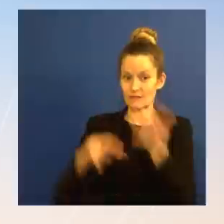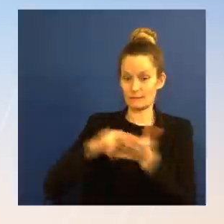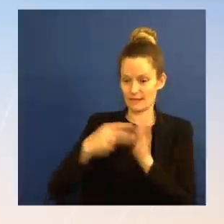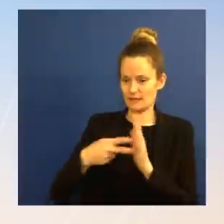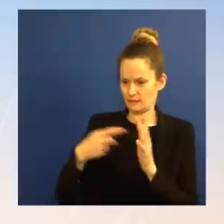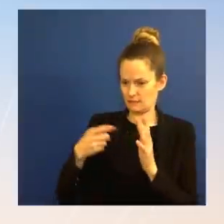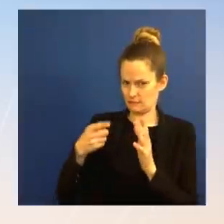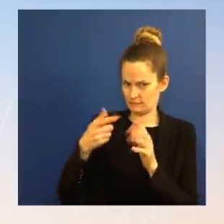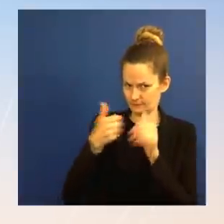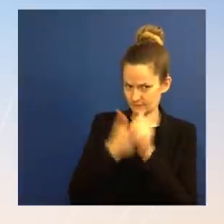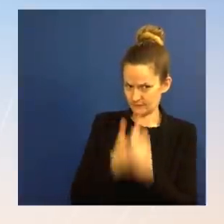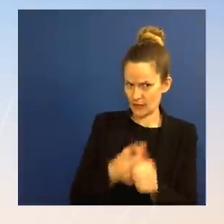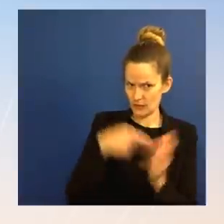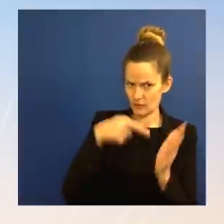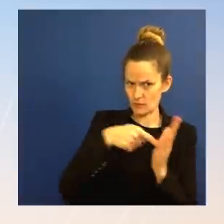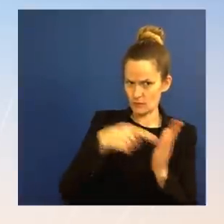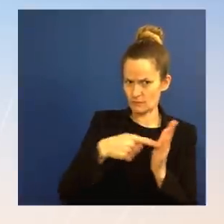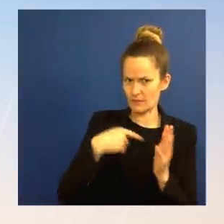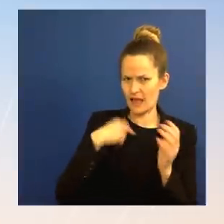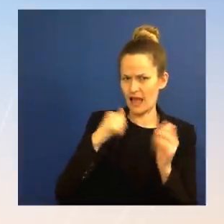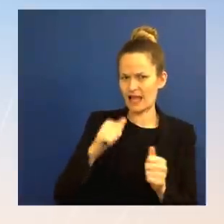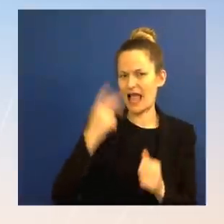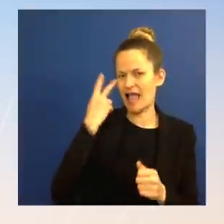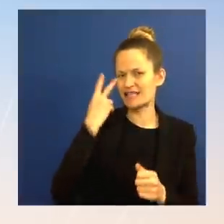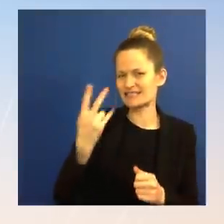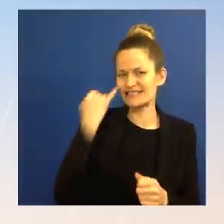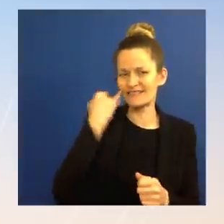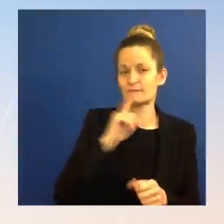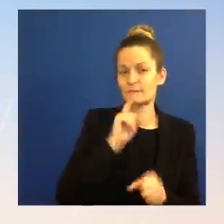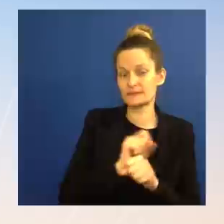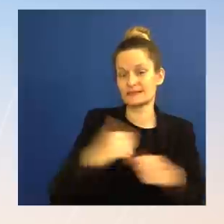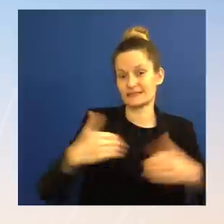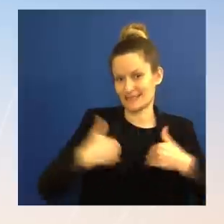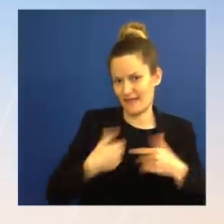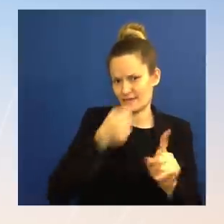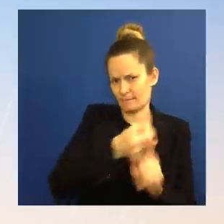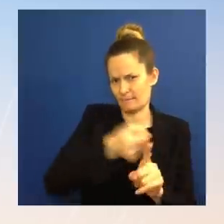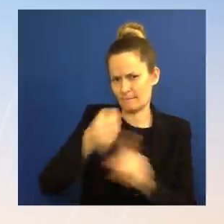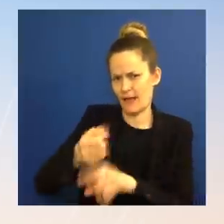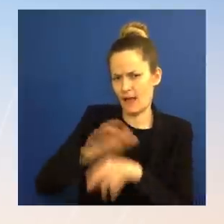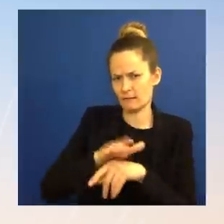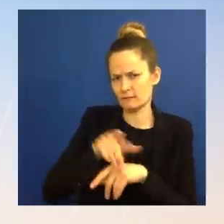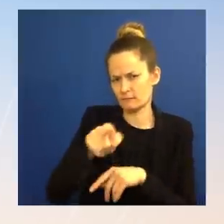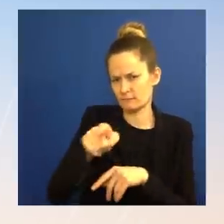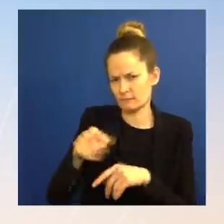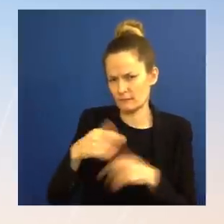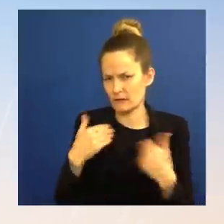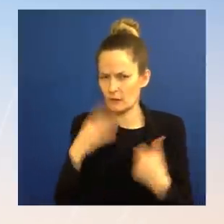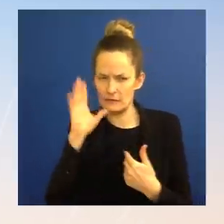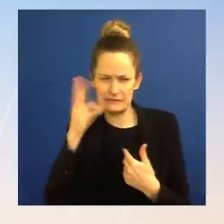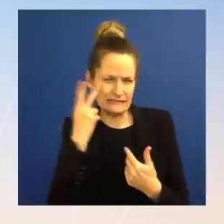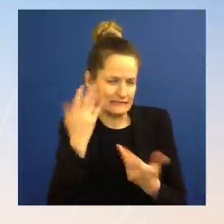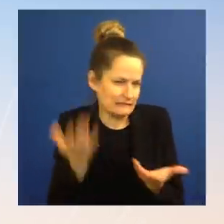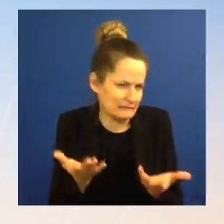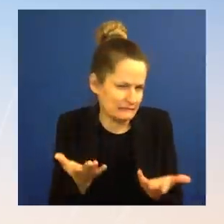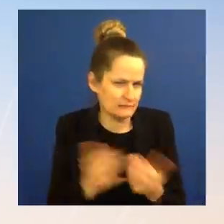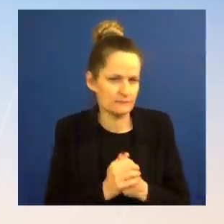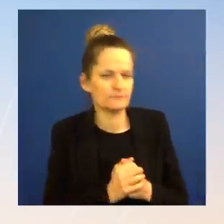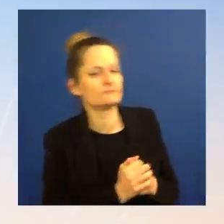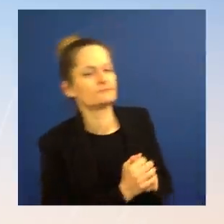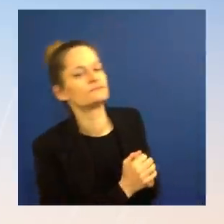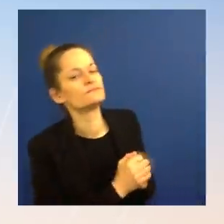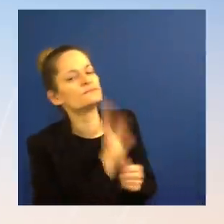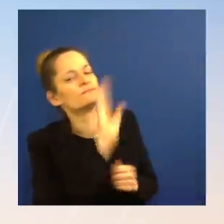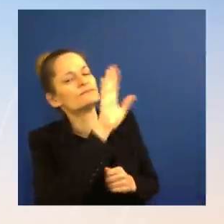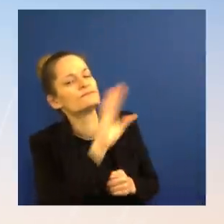impact on them. Go ahead. The The The So, John Kirby's line is that transferring the planes the latest iteration was not tenable. Are you saying, is